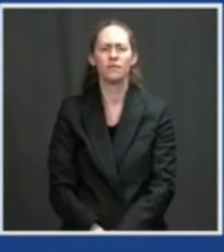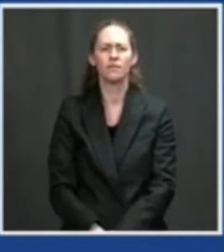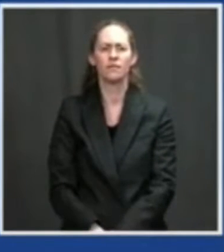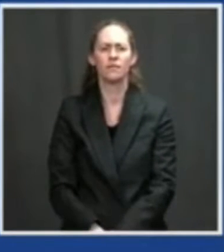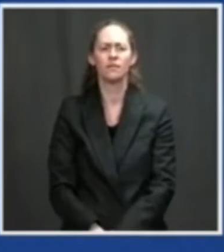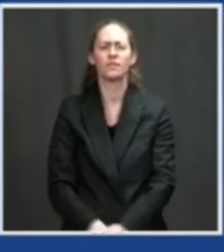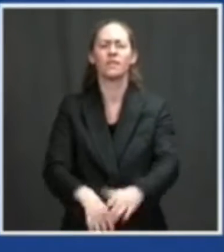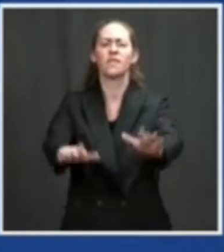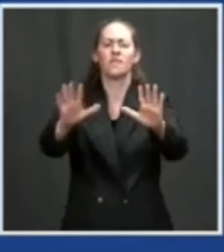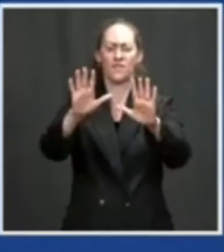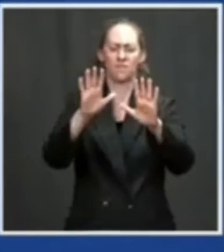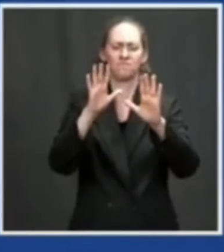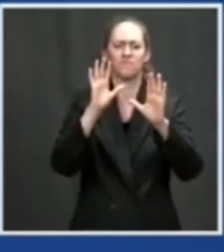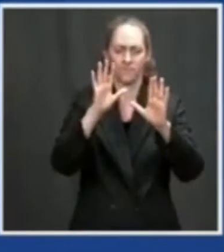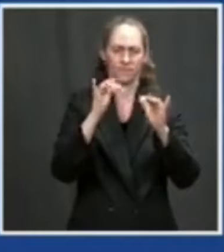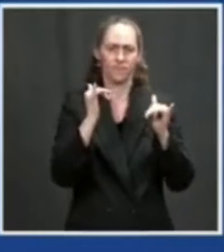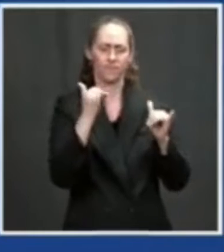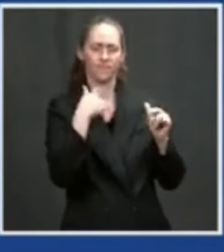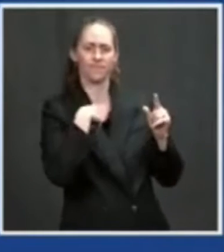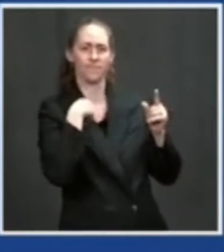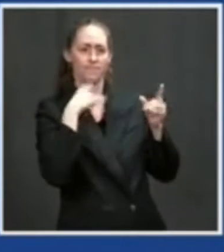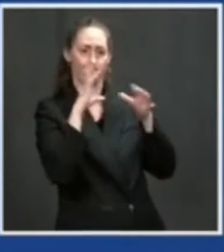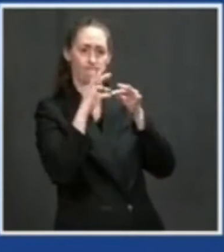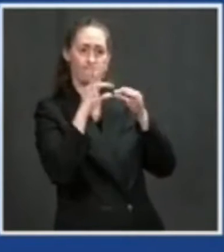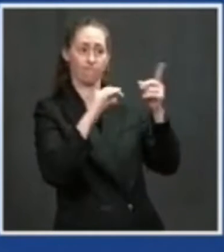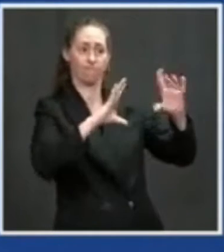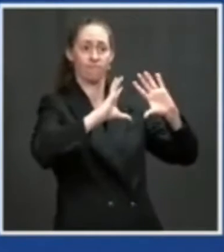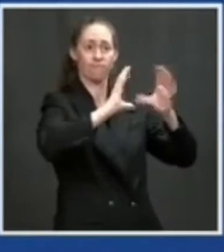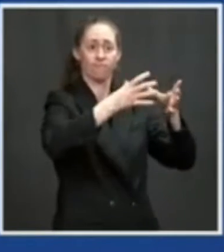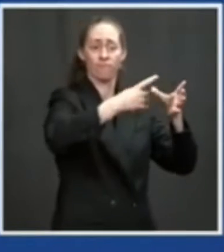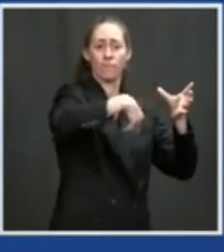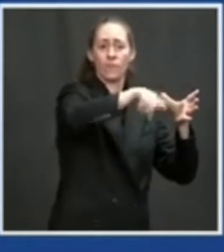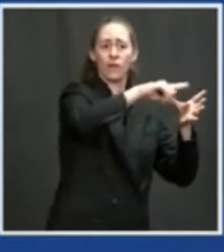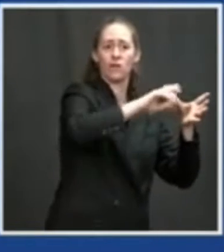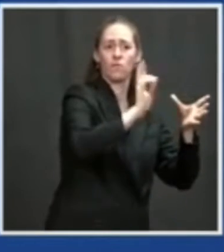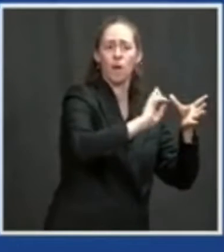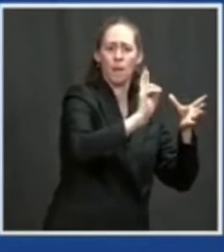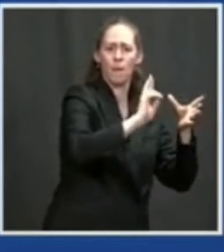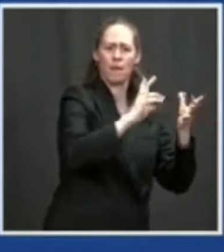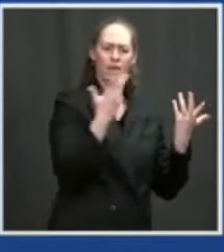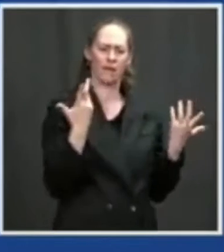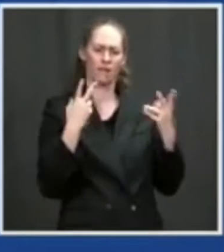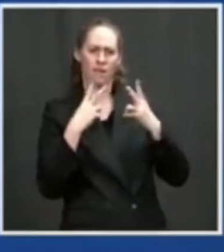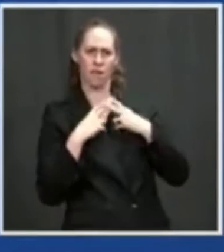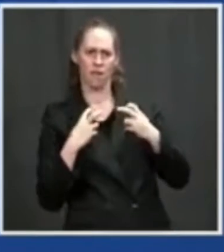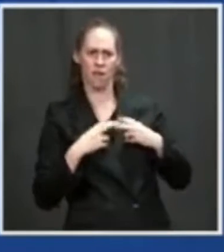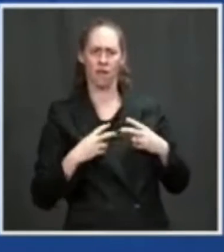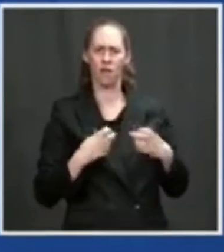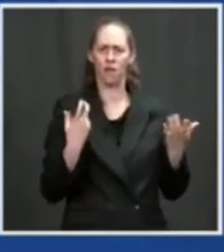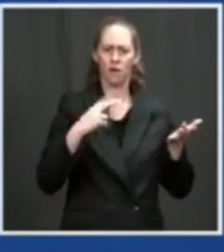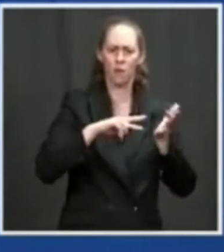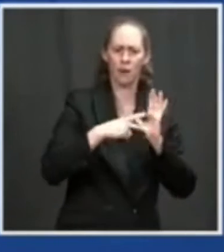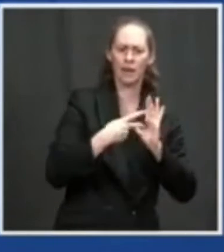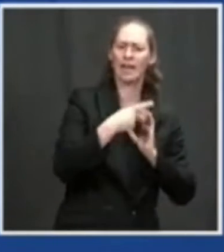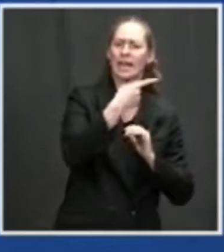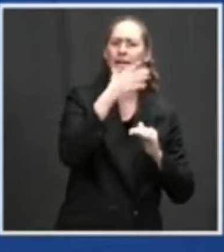is trying to identify what it stands for. And they're in the midst of